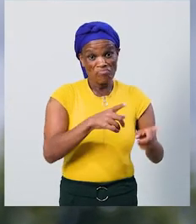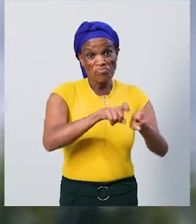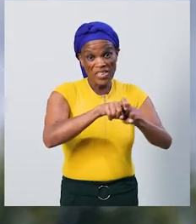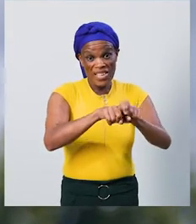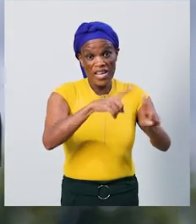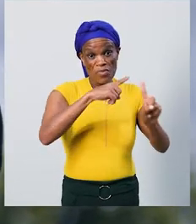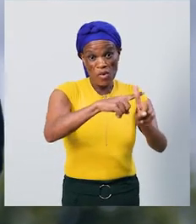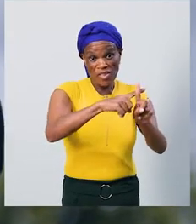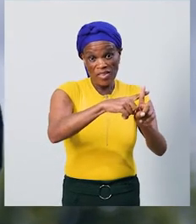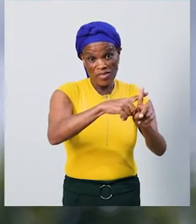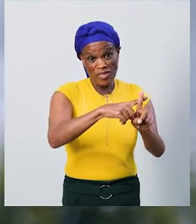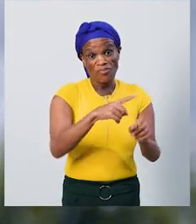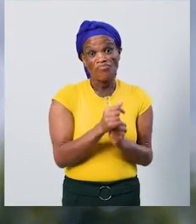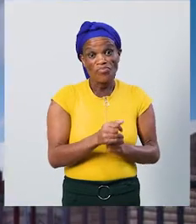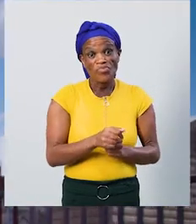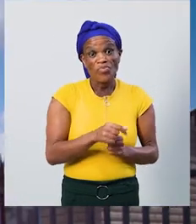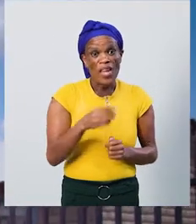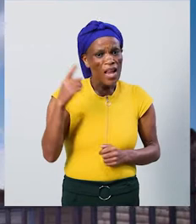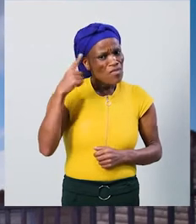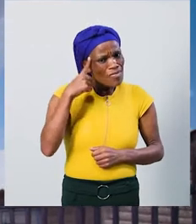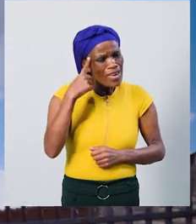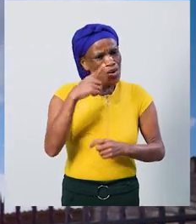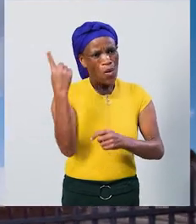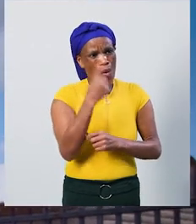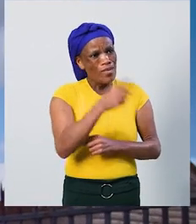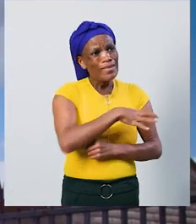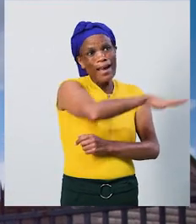it's going to be a lot easier to